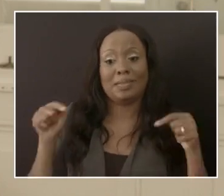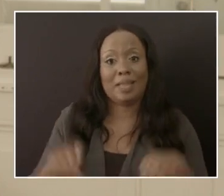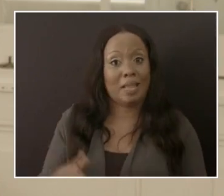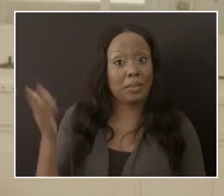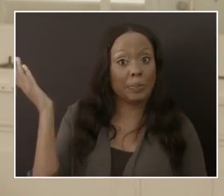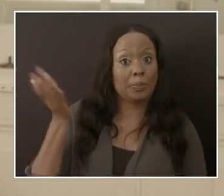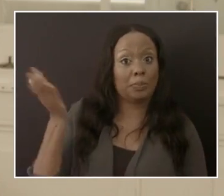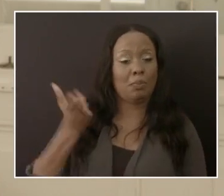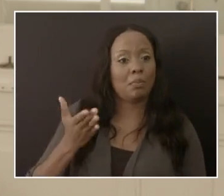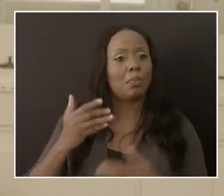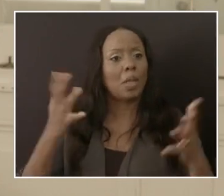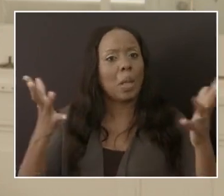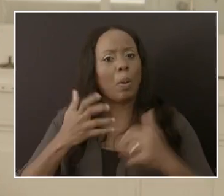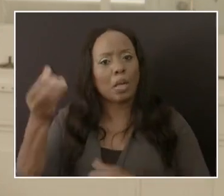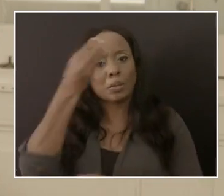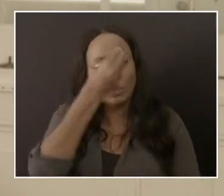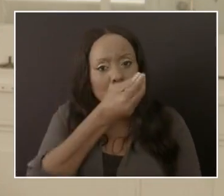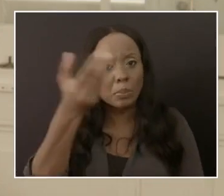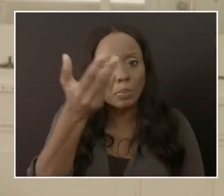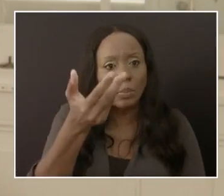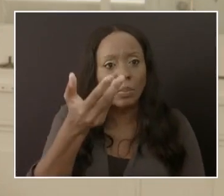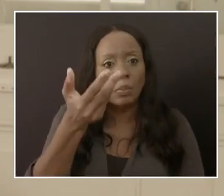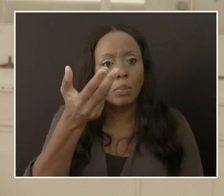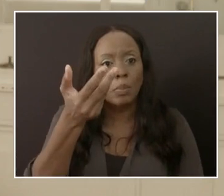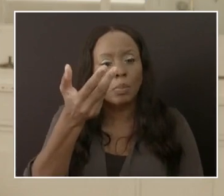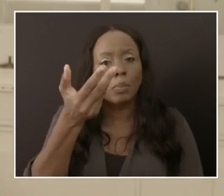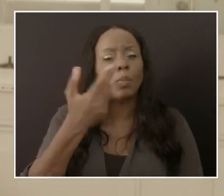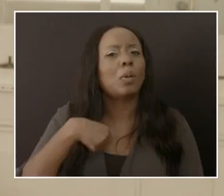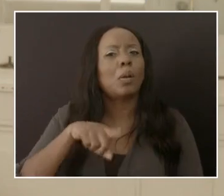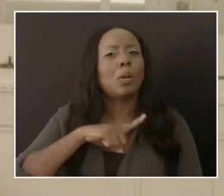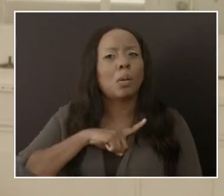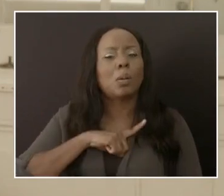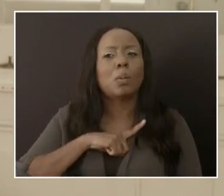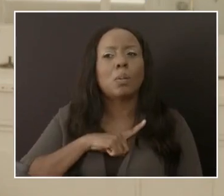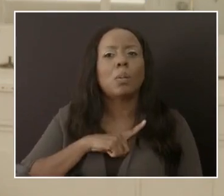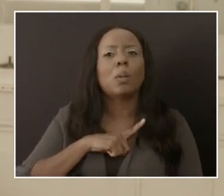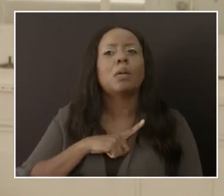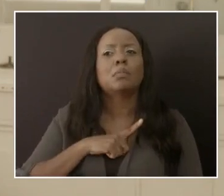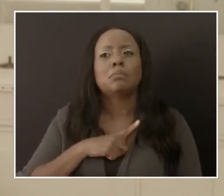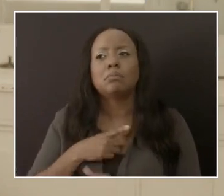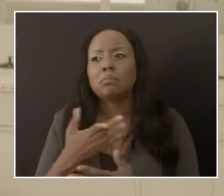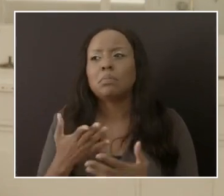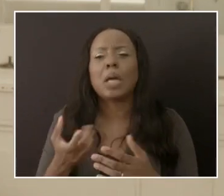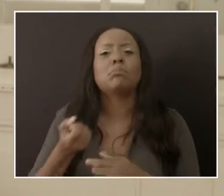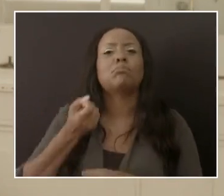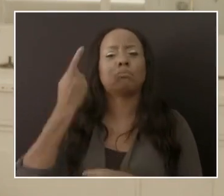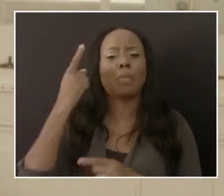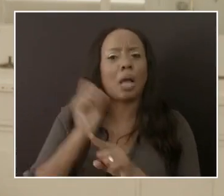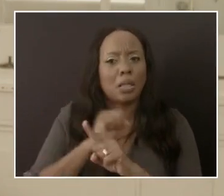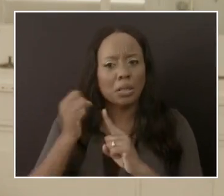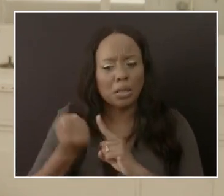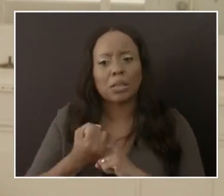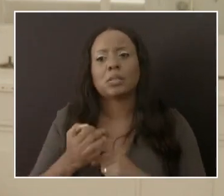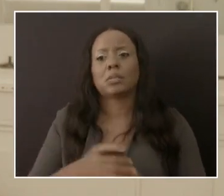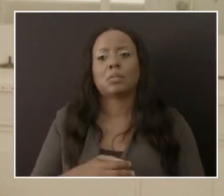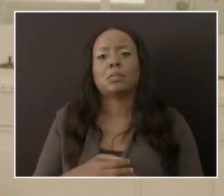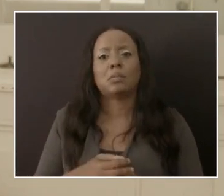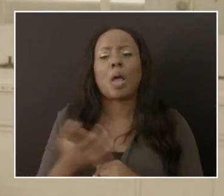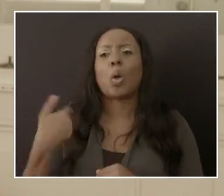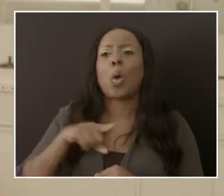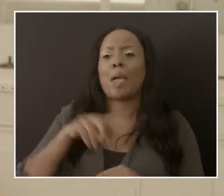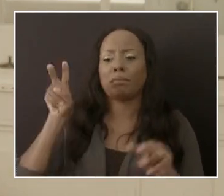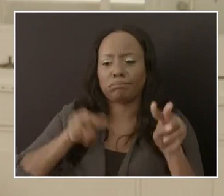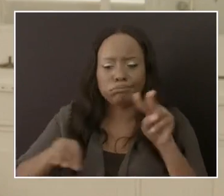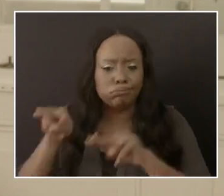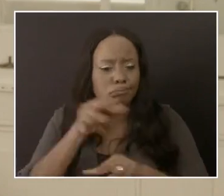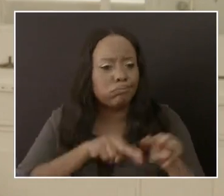Barbados know that we have a pulse of the situation. And secondly, to make sure that these,